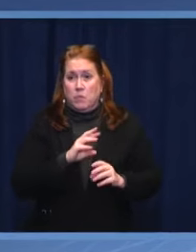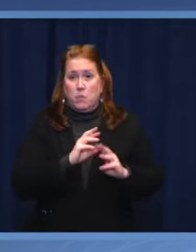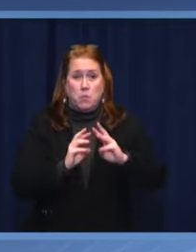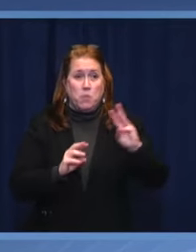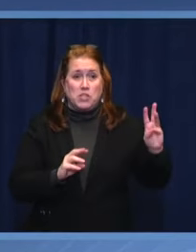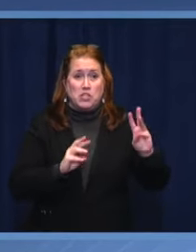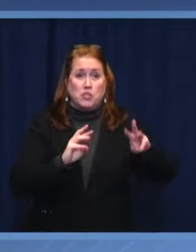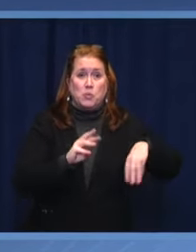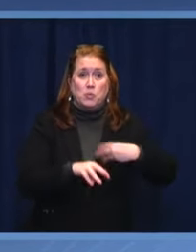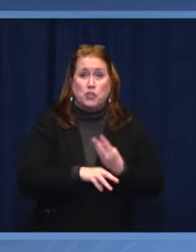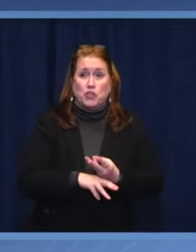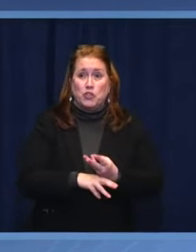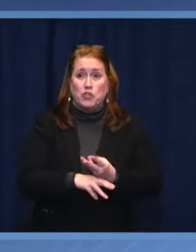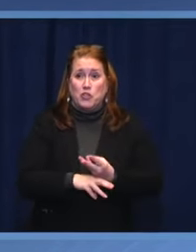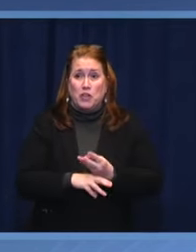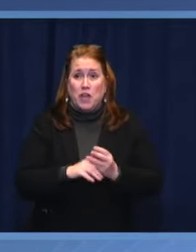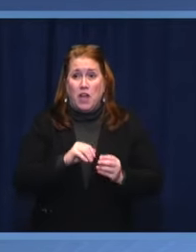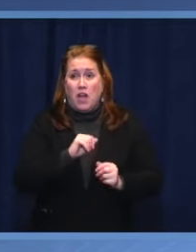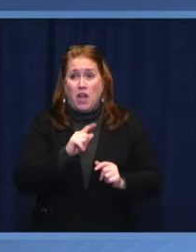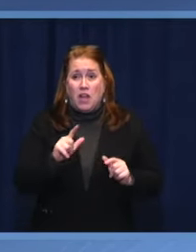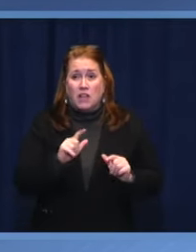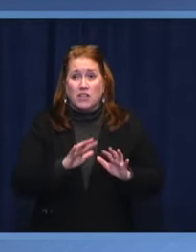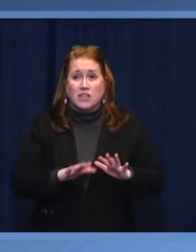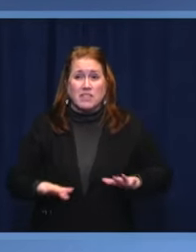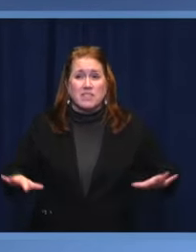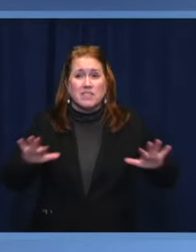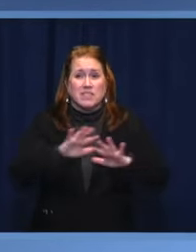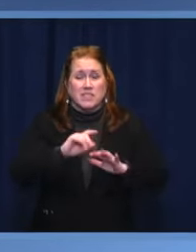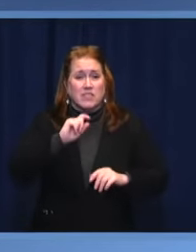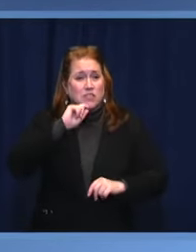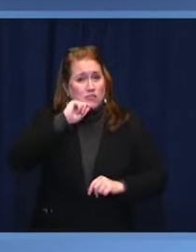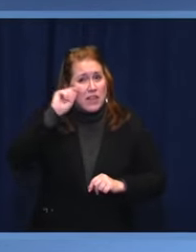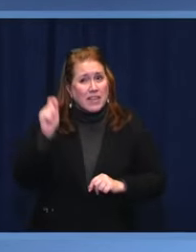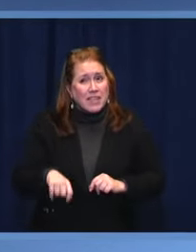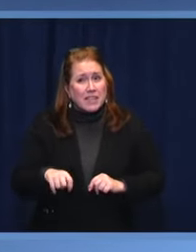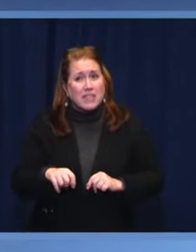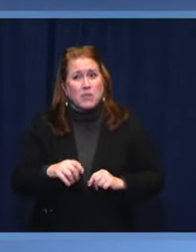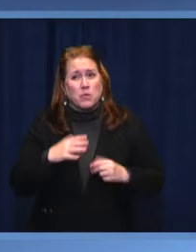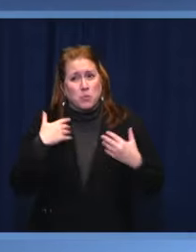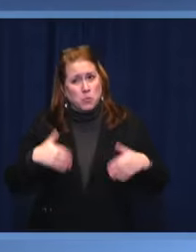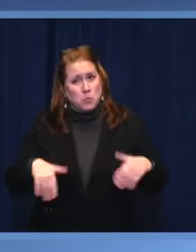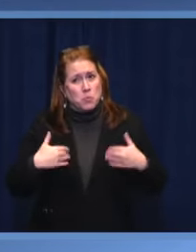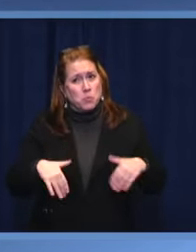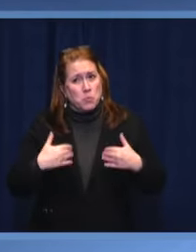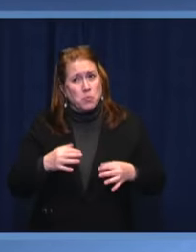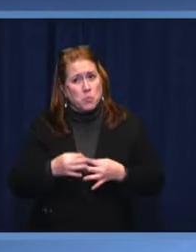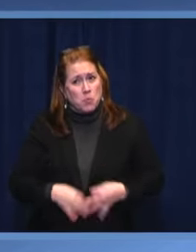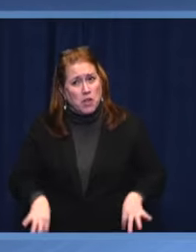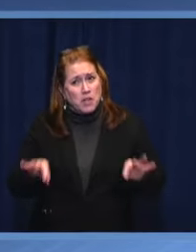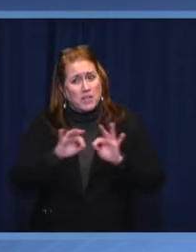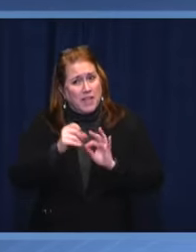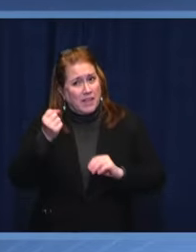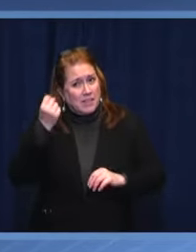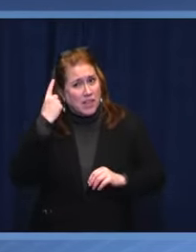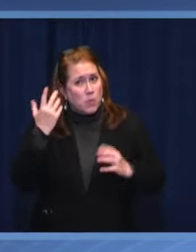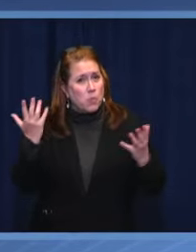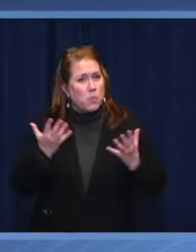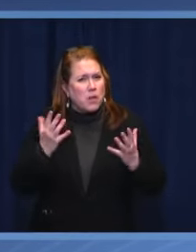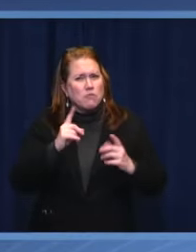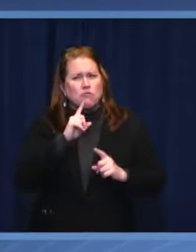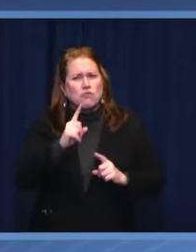Russia on the territory of Ukraine. It's worse understanding what is really going on.